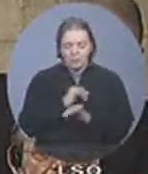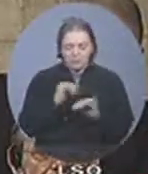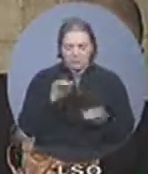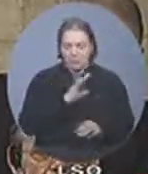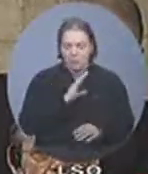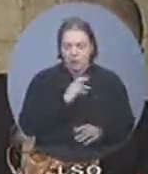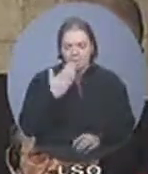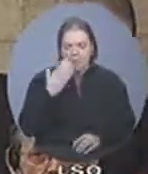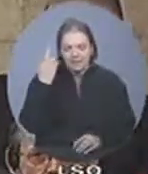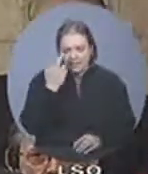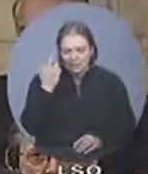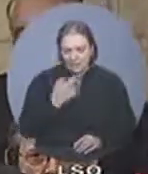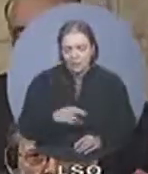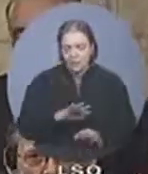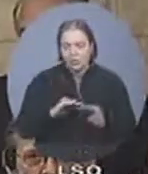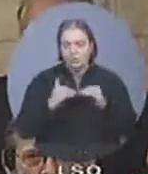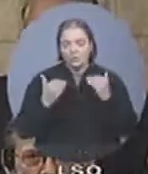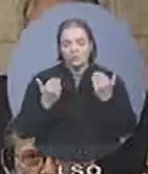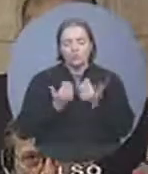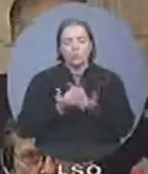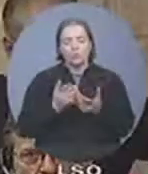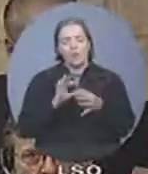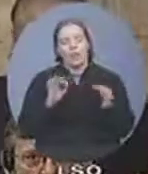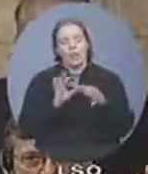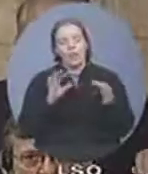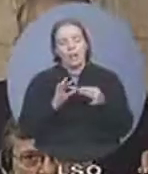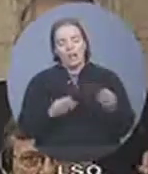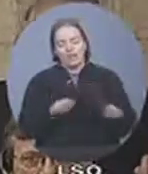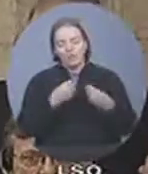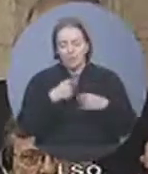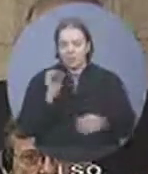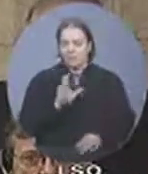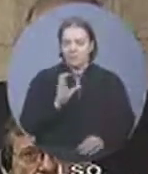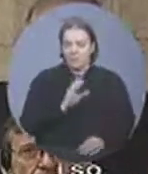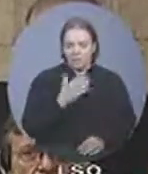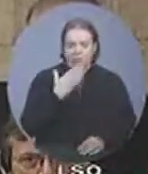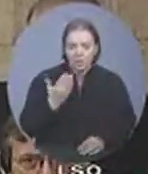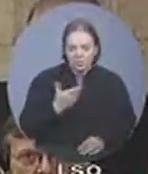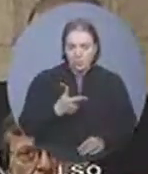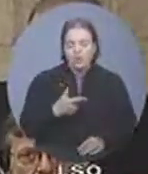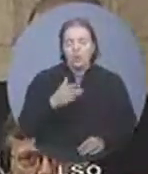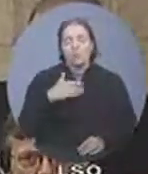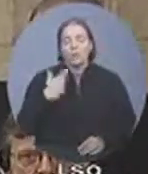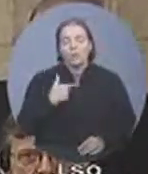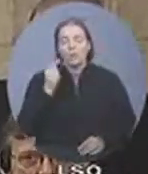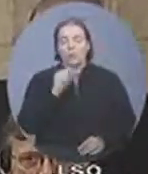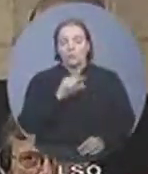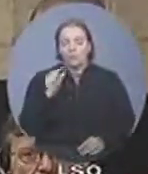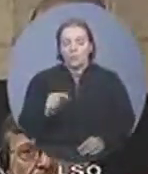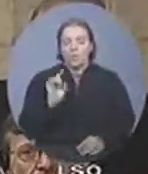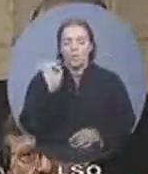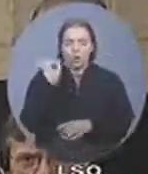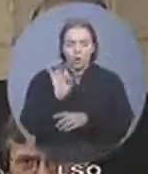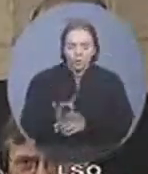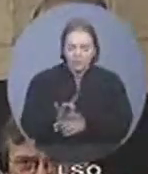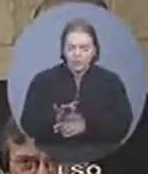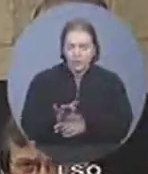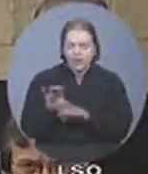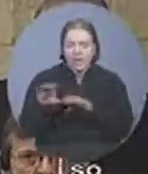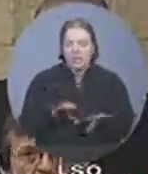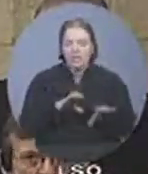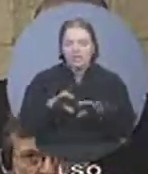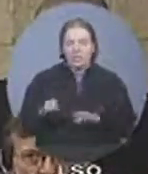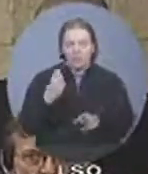Why won't the government do the right thing and launch a public inquiry, as we have called for, so that we'll have all